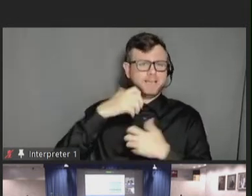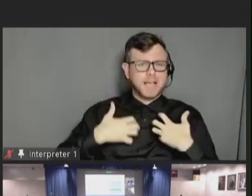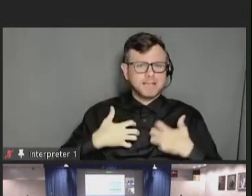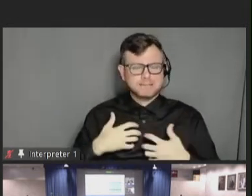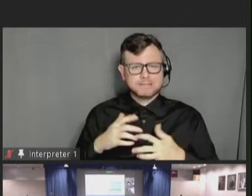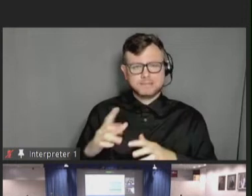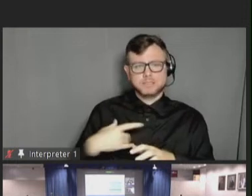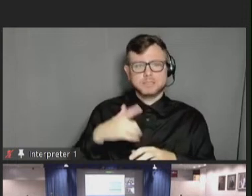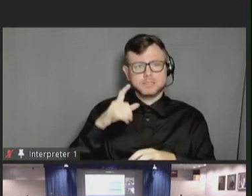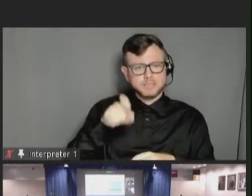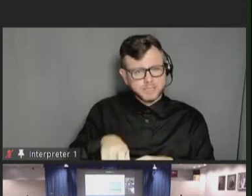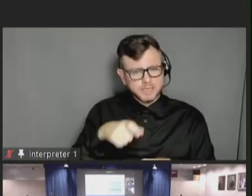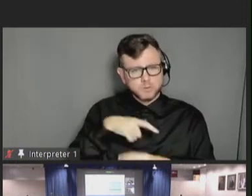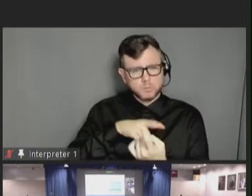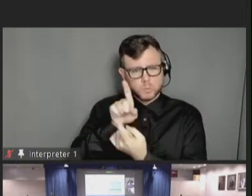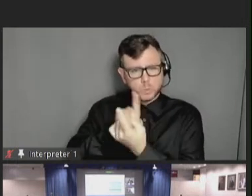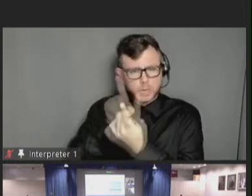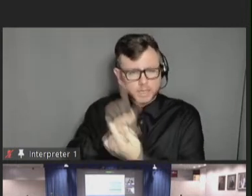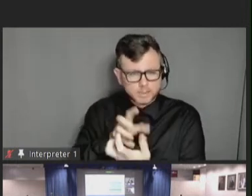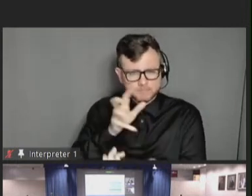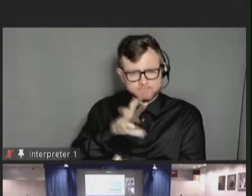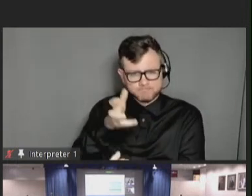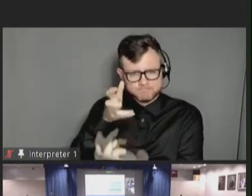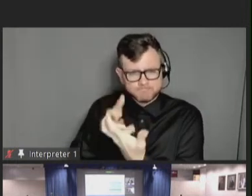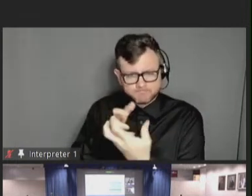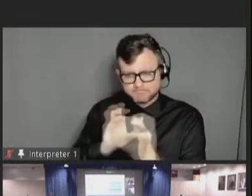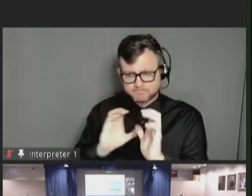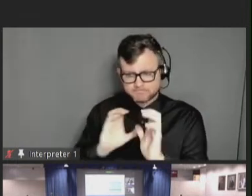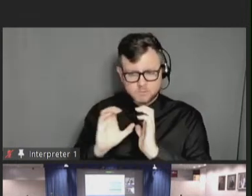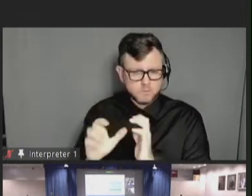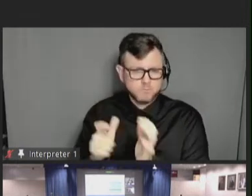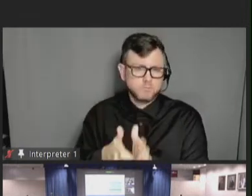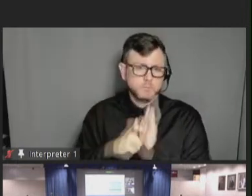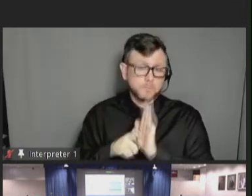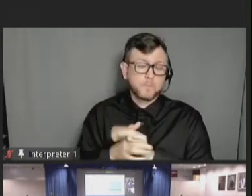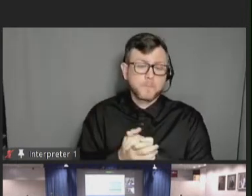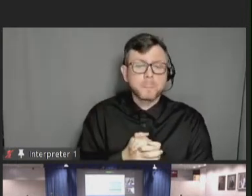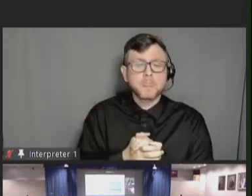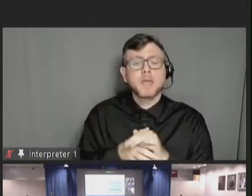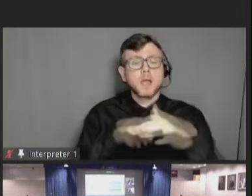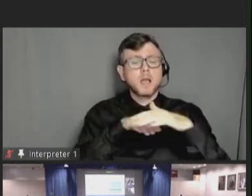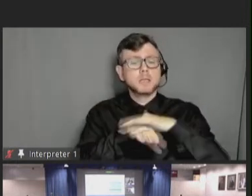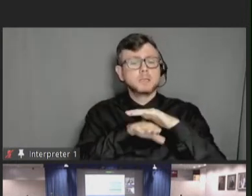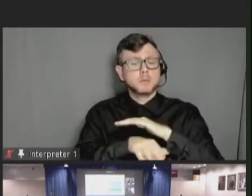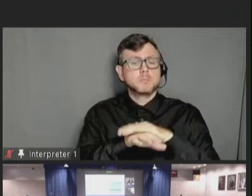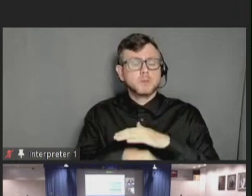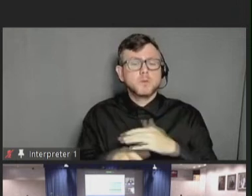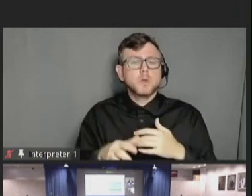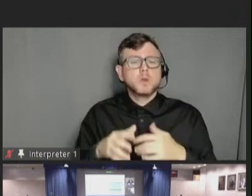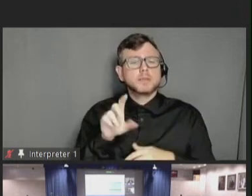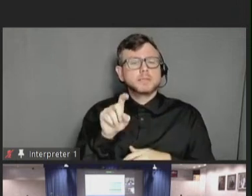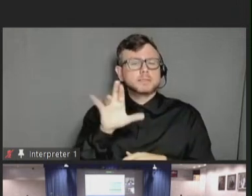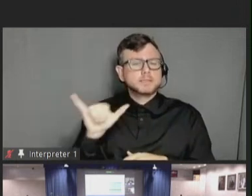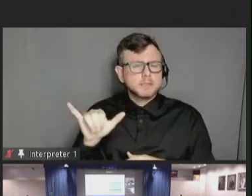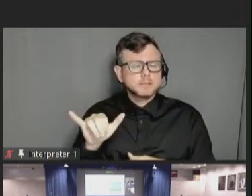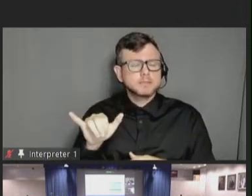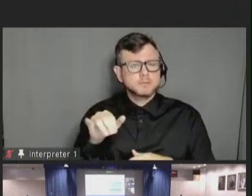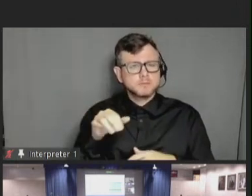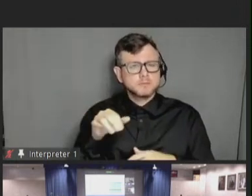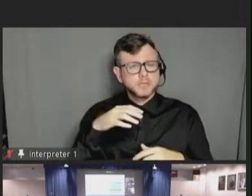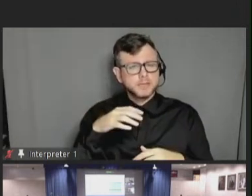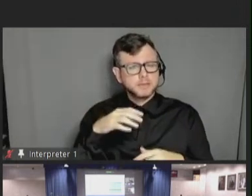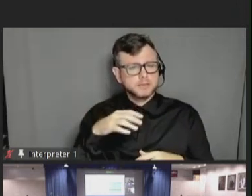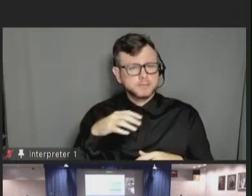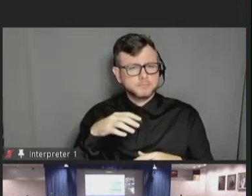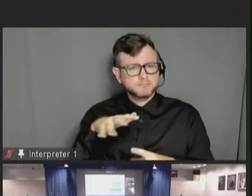individualized one-on-one conversations. Creating accessible sensory-friendly vaccination sites, ensuring